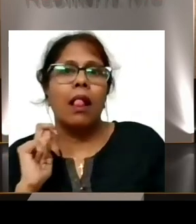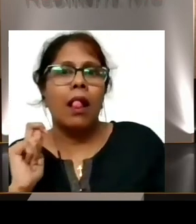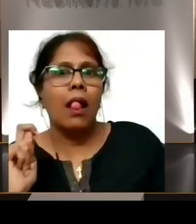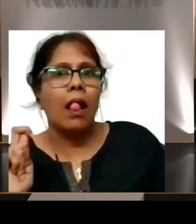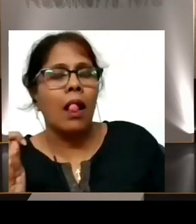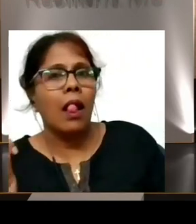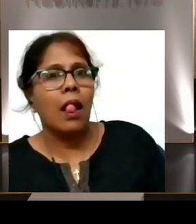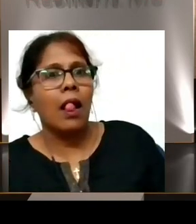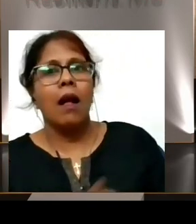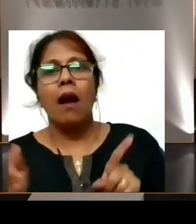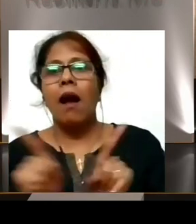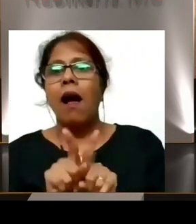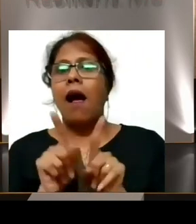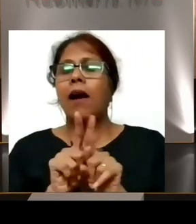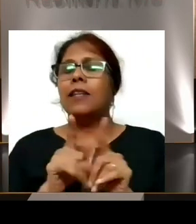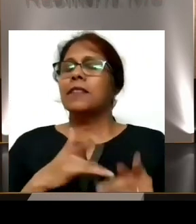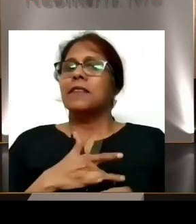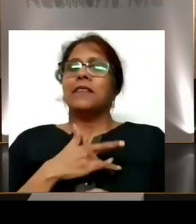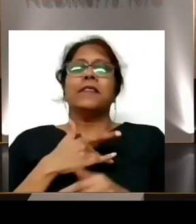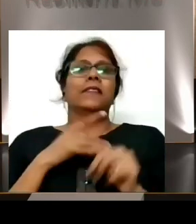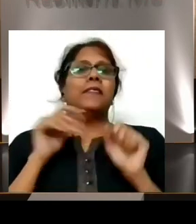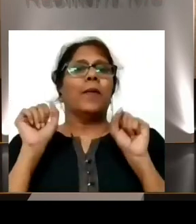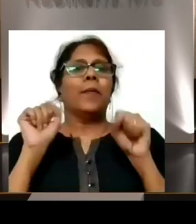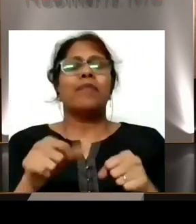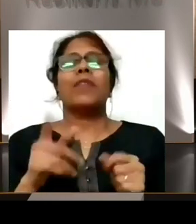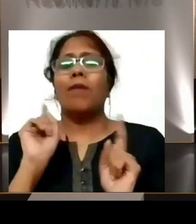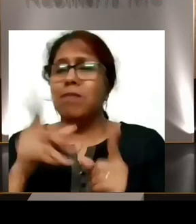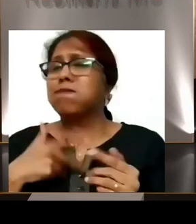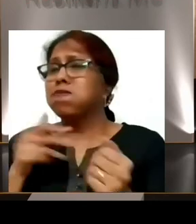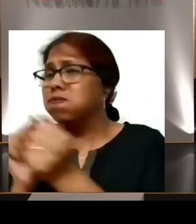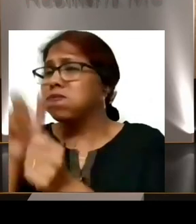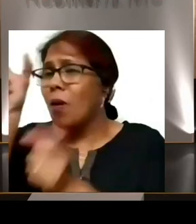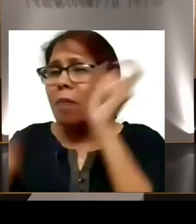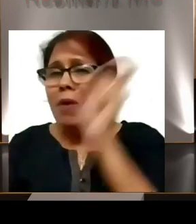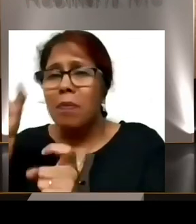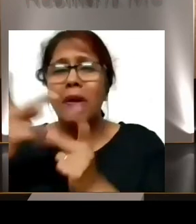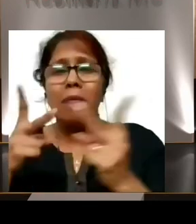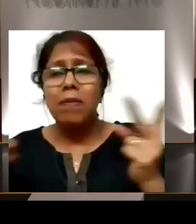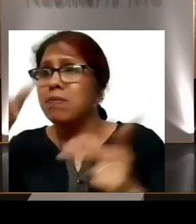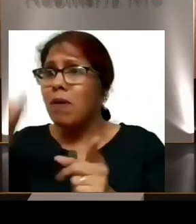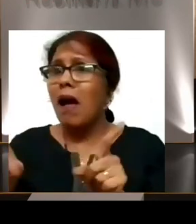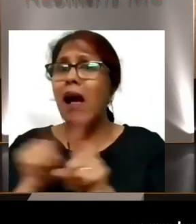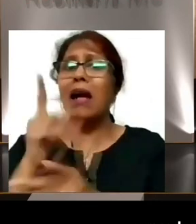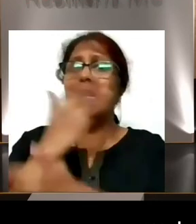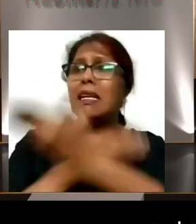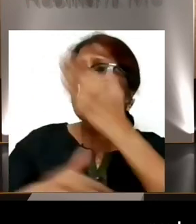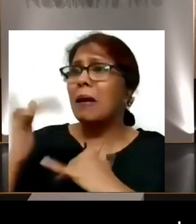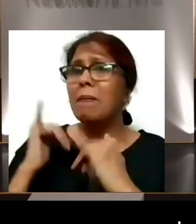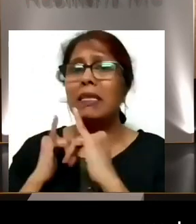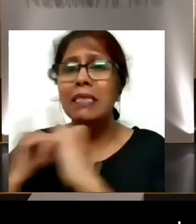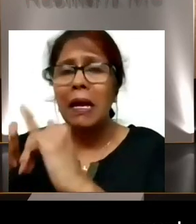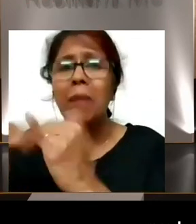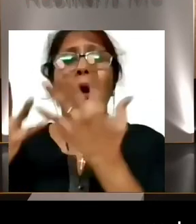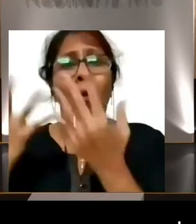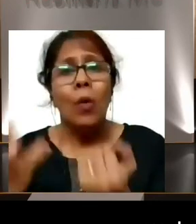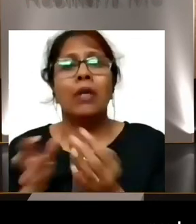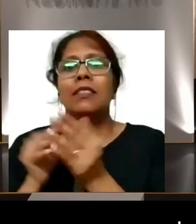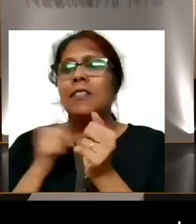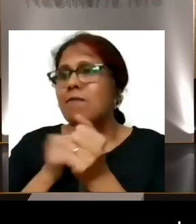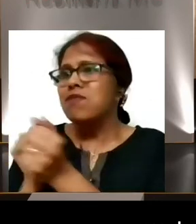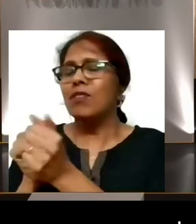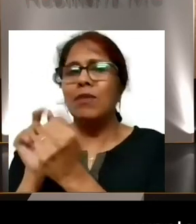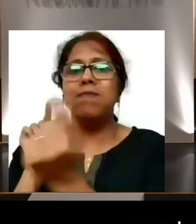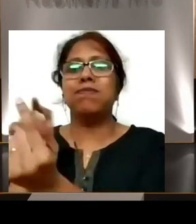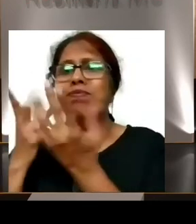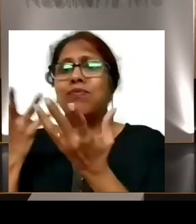And, uh, I just wanted to play with these most amazing para badminton players. I also wanted to become the most amazing para